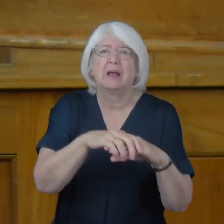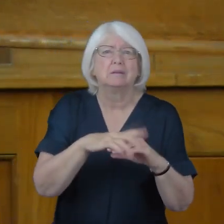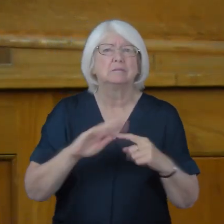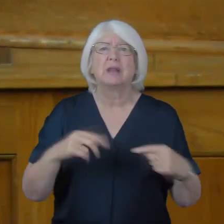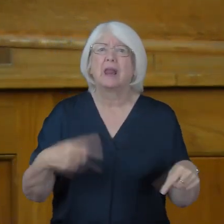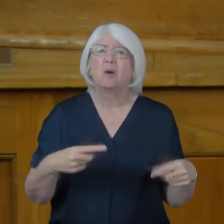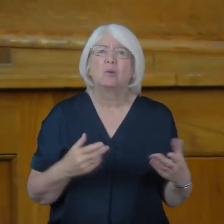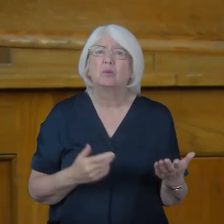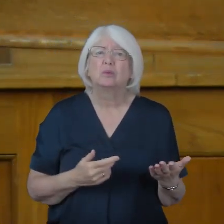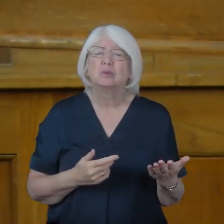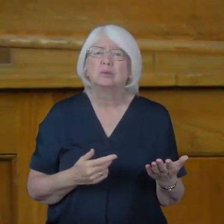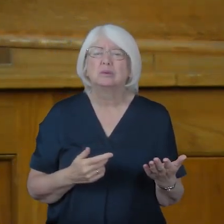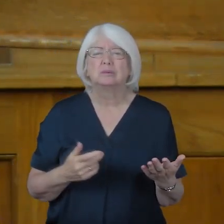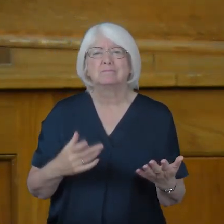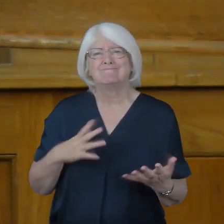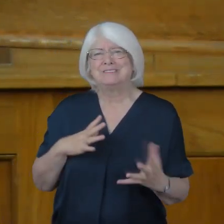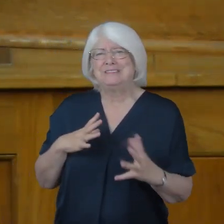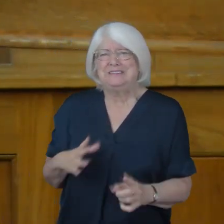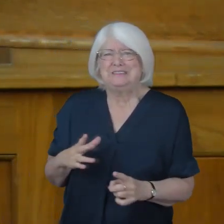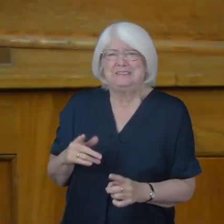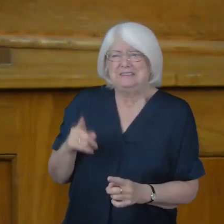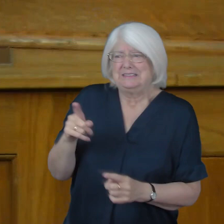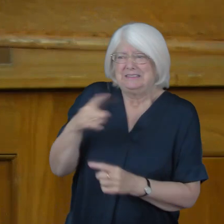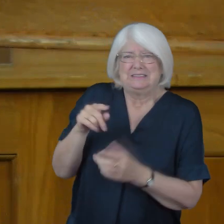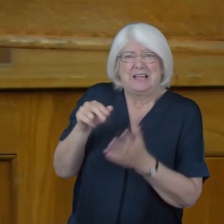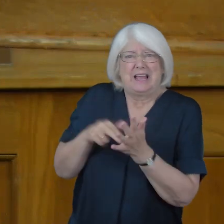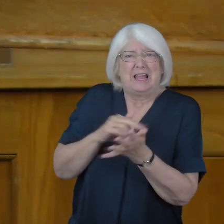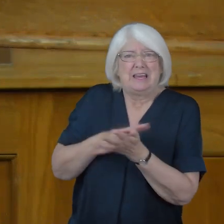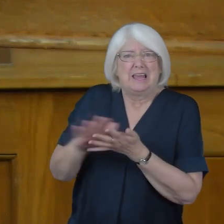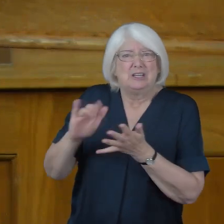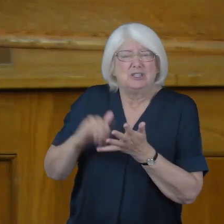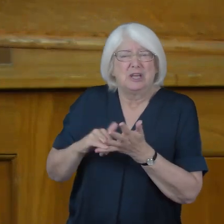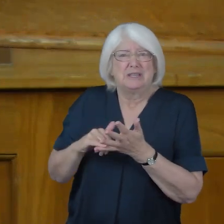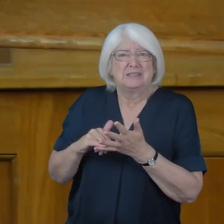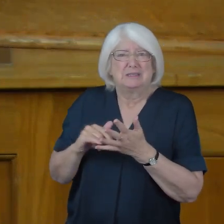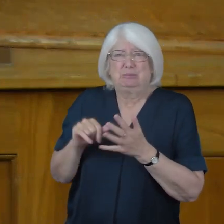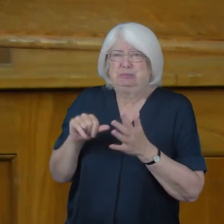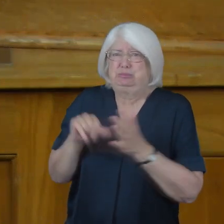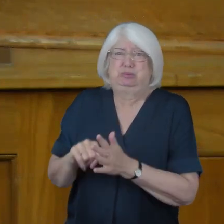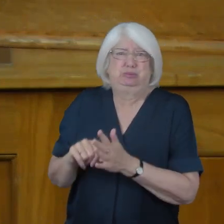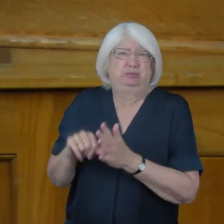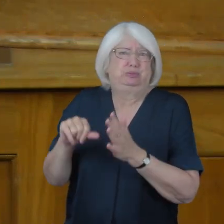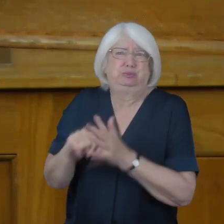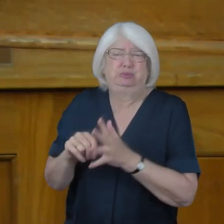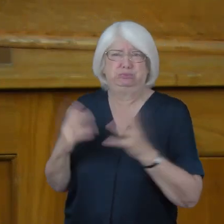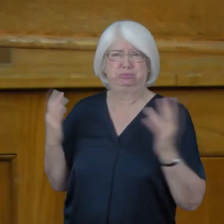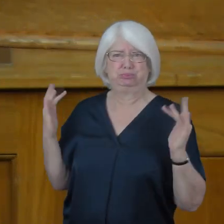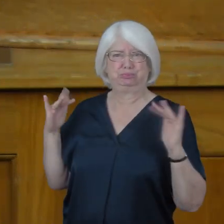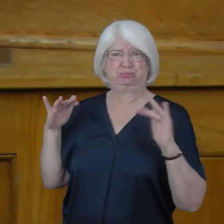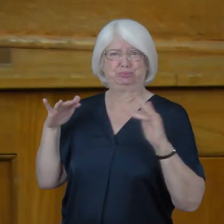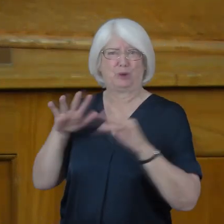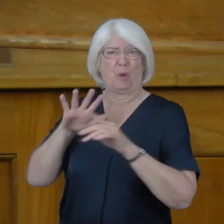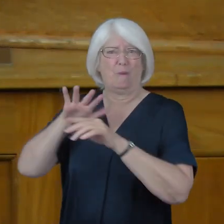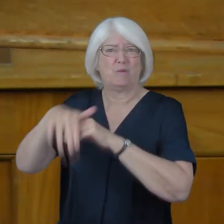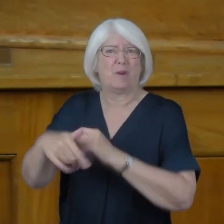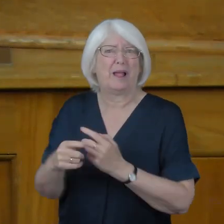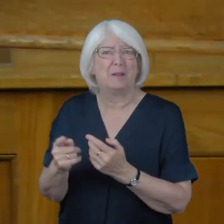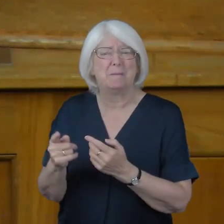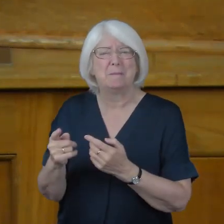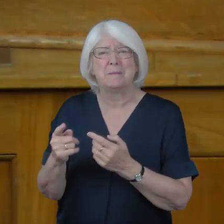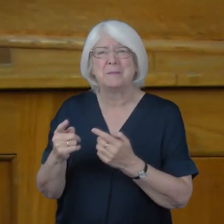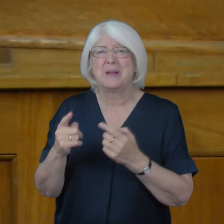I hate it because our health service has been stretched to the limit. I hate it because so many are